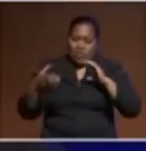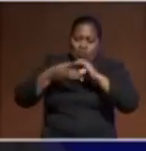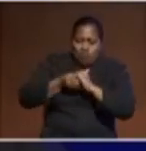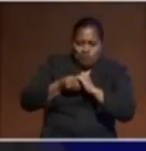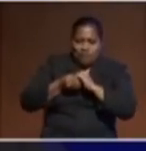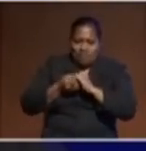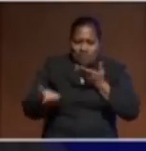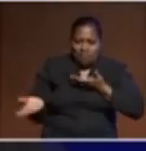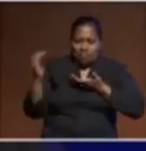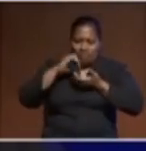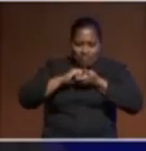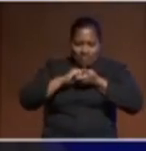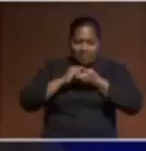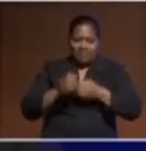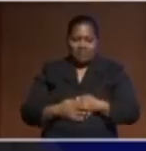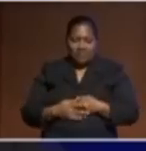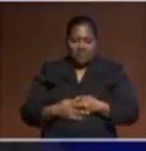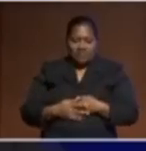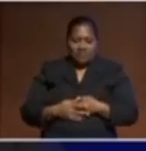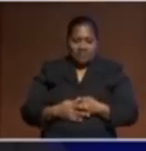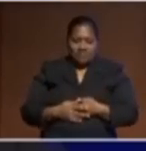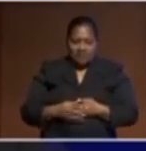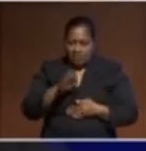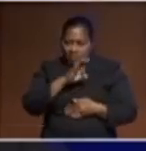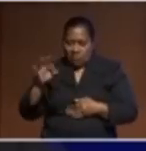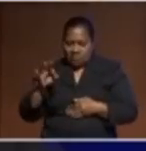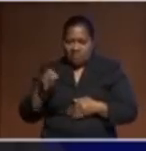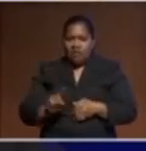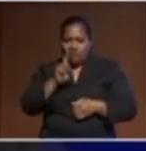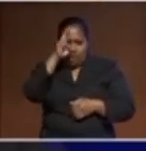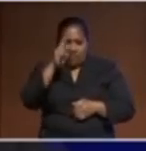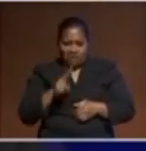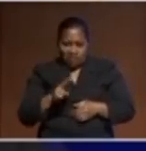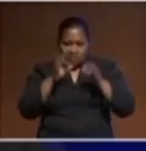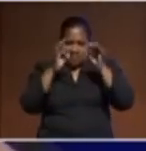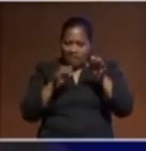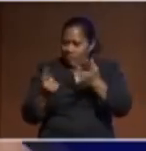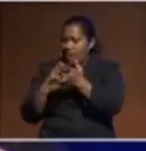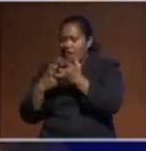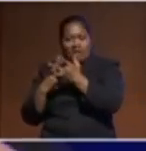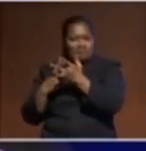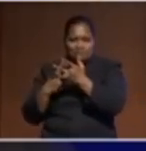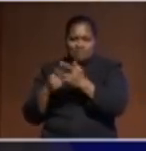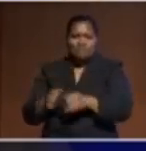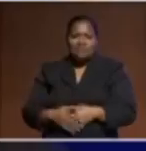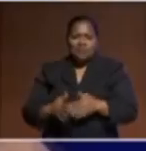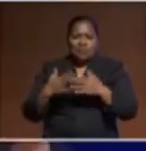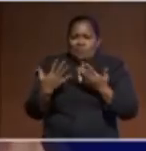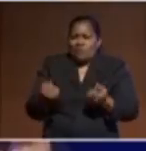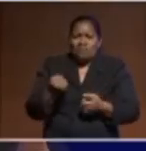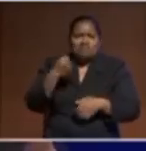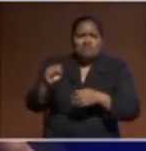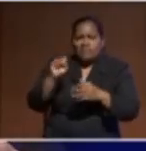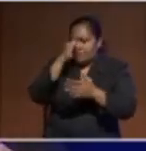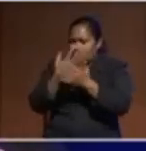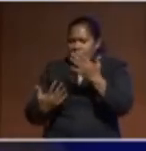effect of one nation's decisions on another. And I do believe that the Pacific has a much more visceral experience of that than many